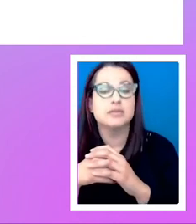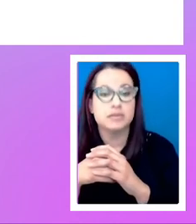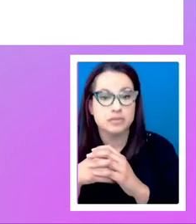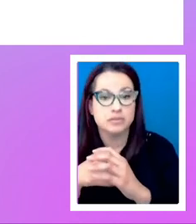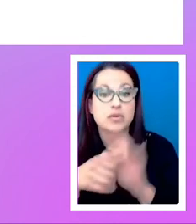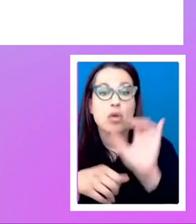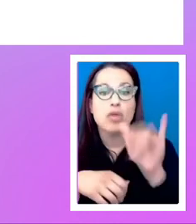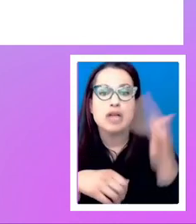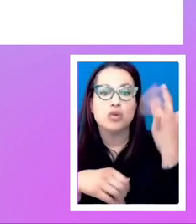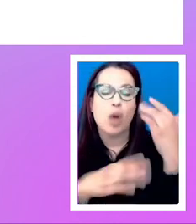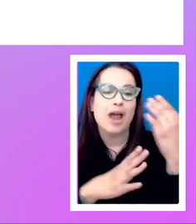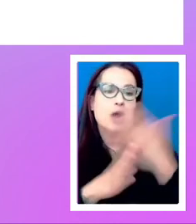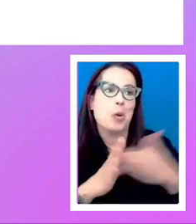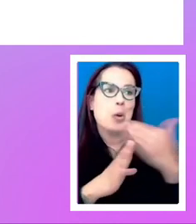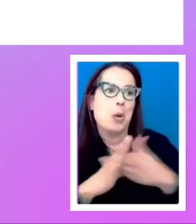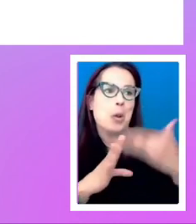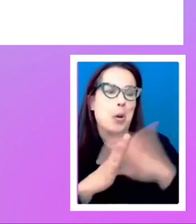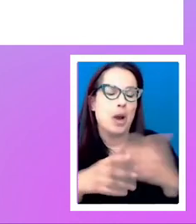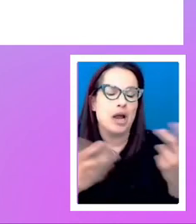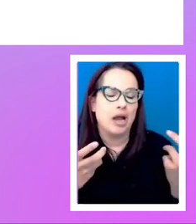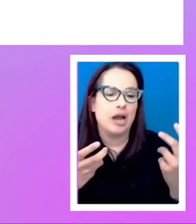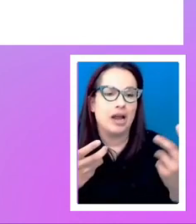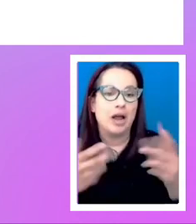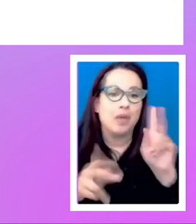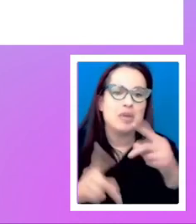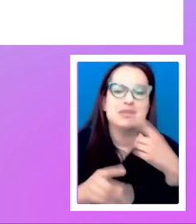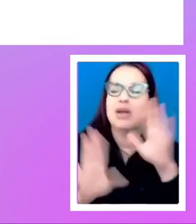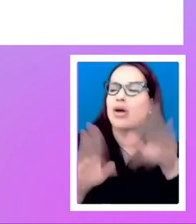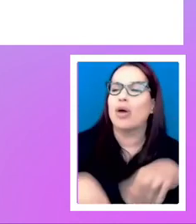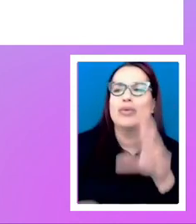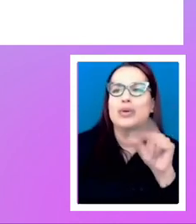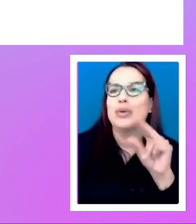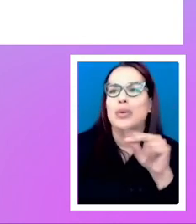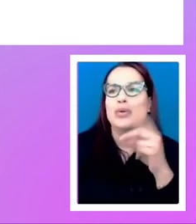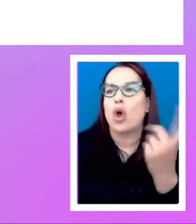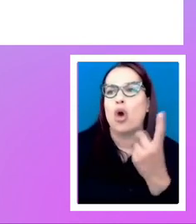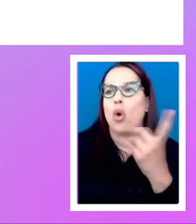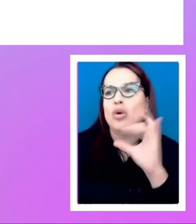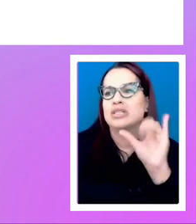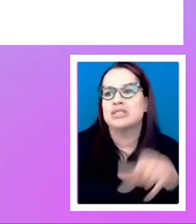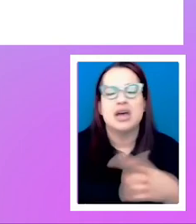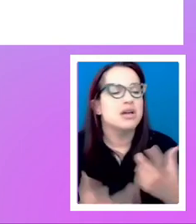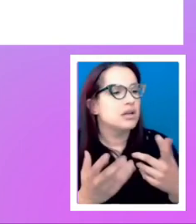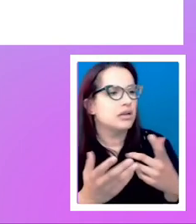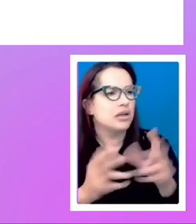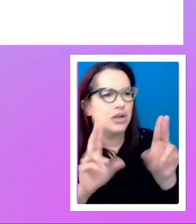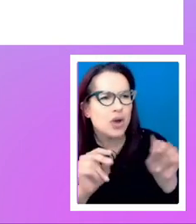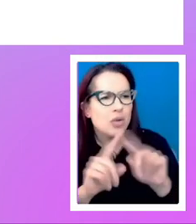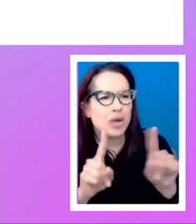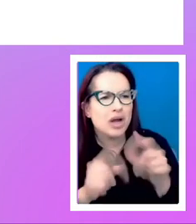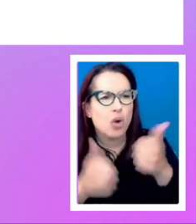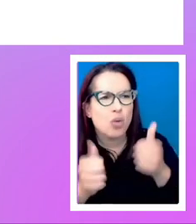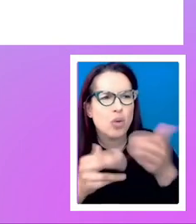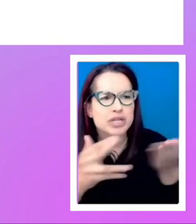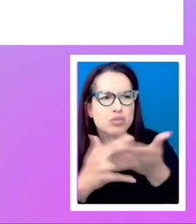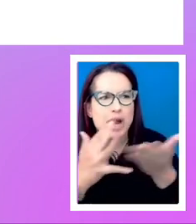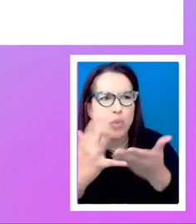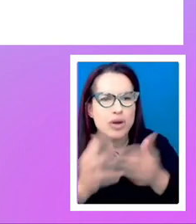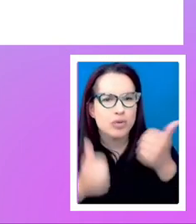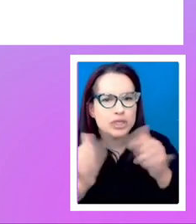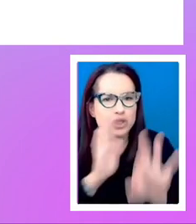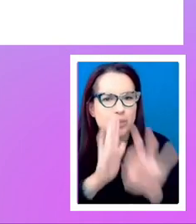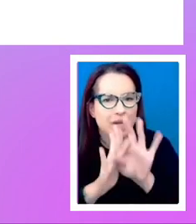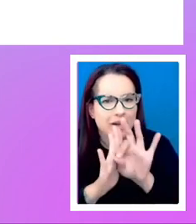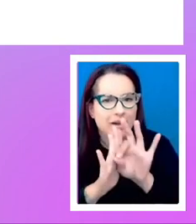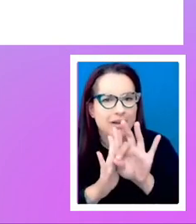get a bit annoyed when people say, no, it's always should follow the source. That's logical. you're like, well, yeah, but at which breakpoint, which one do you pick? I think, I think